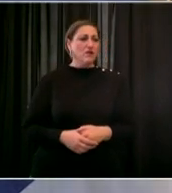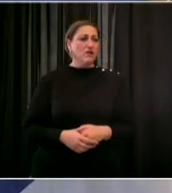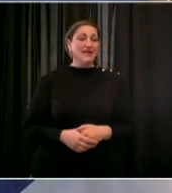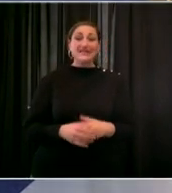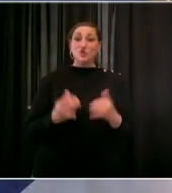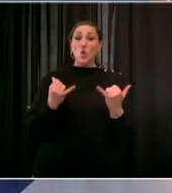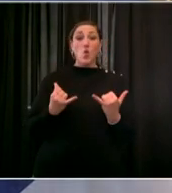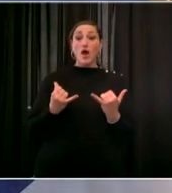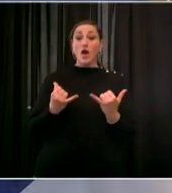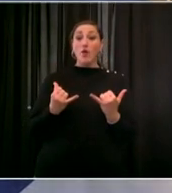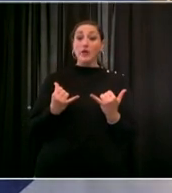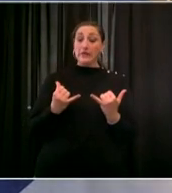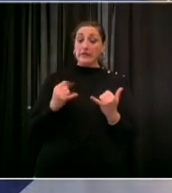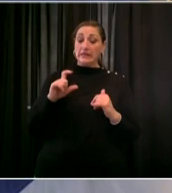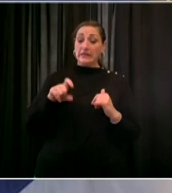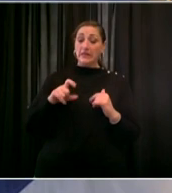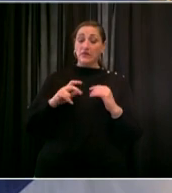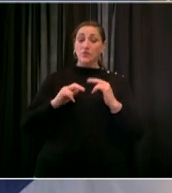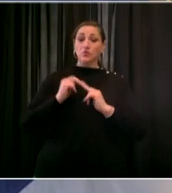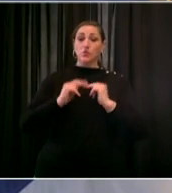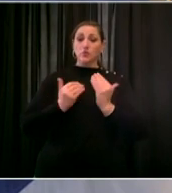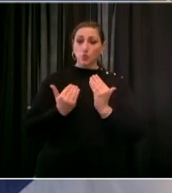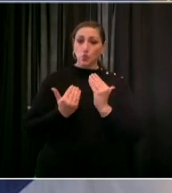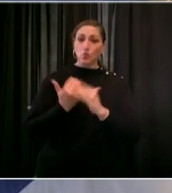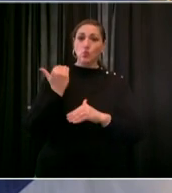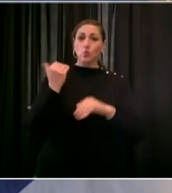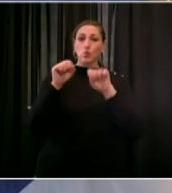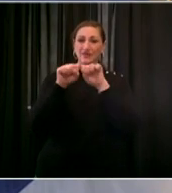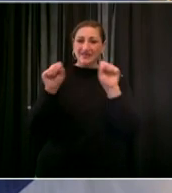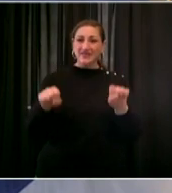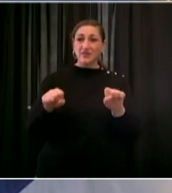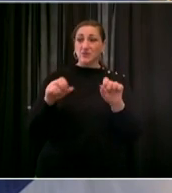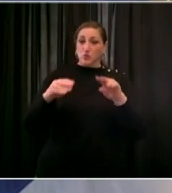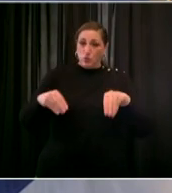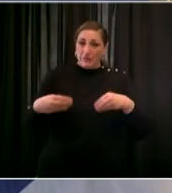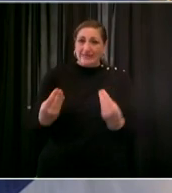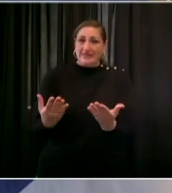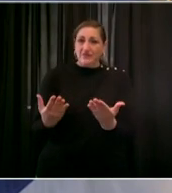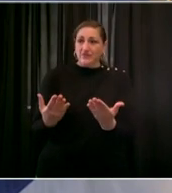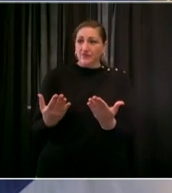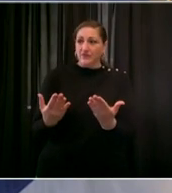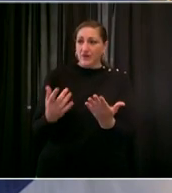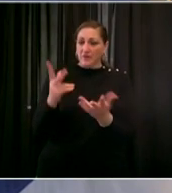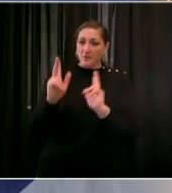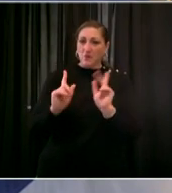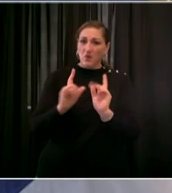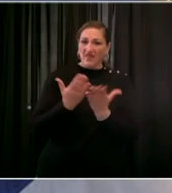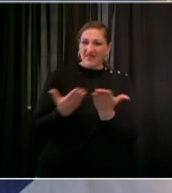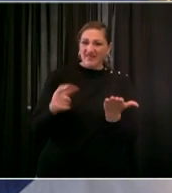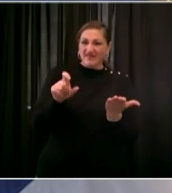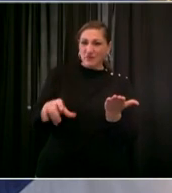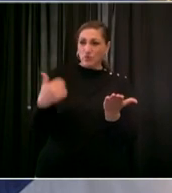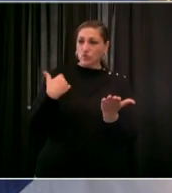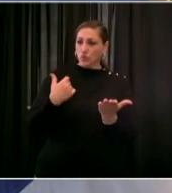consistency around what can and must be done for those living with serious mental illness and